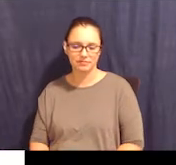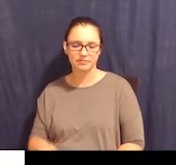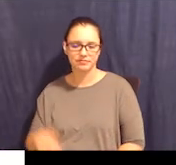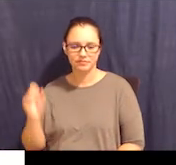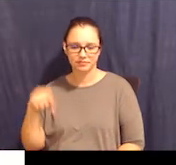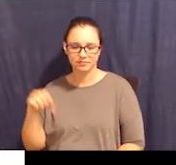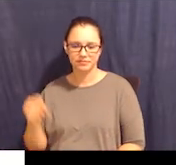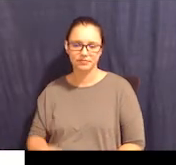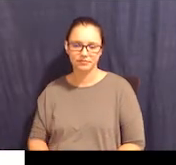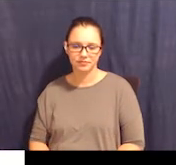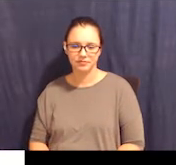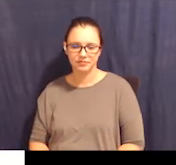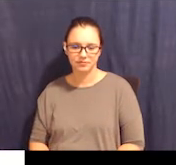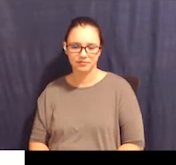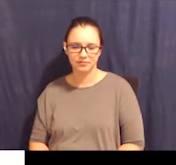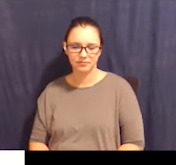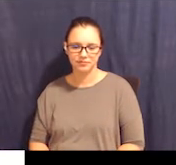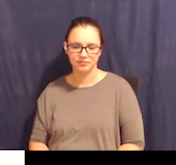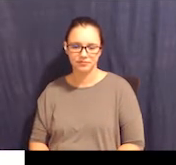Choosing classes.